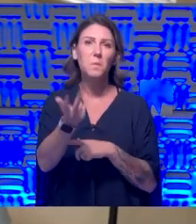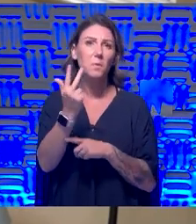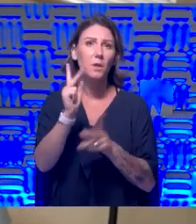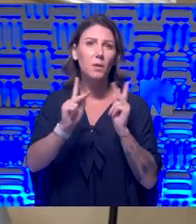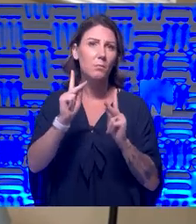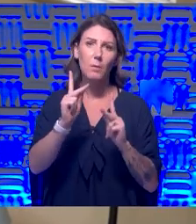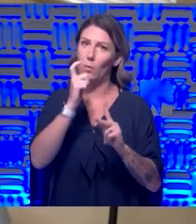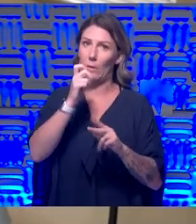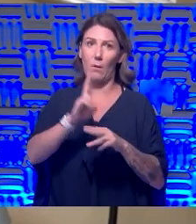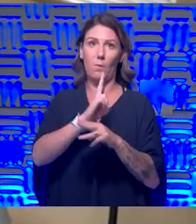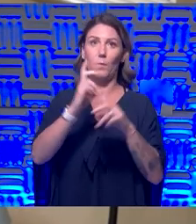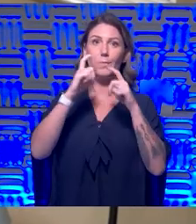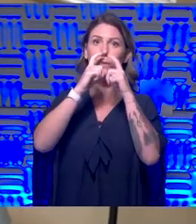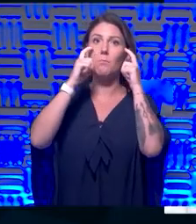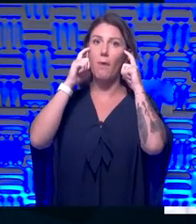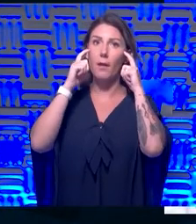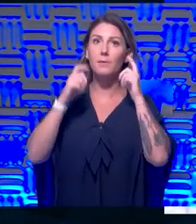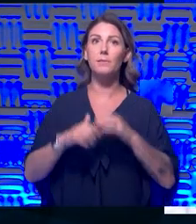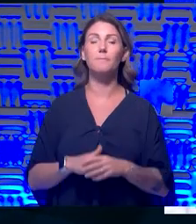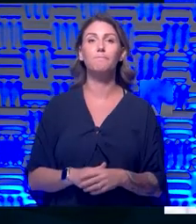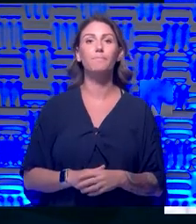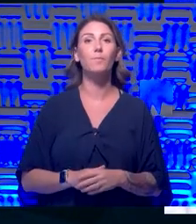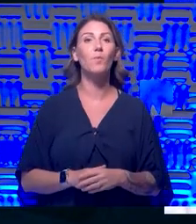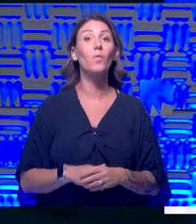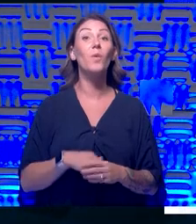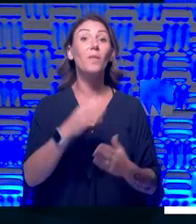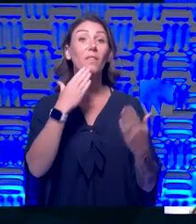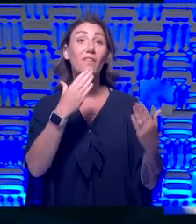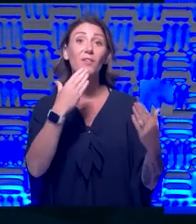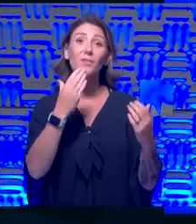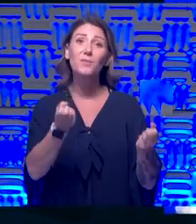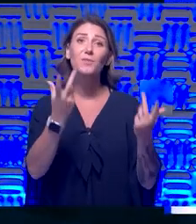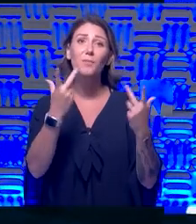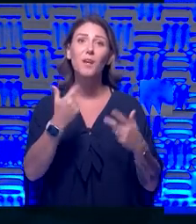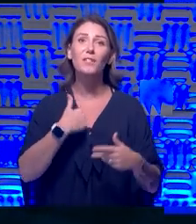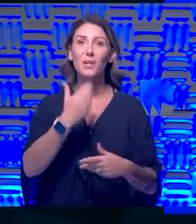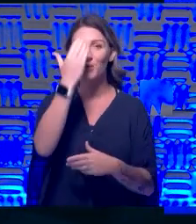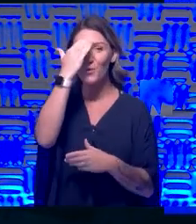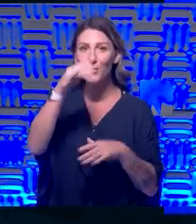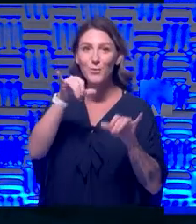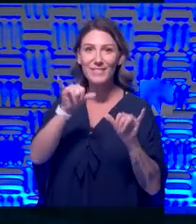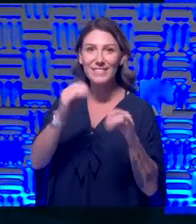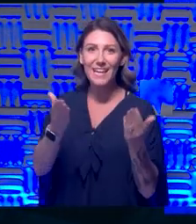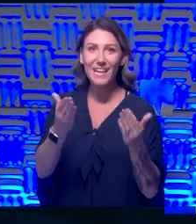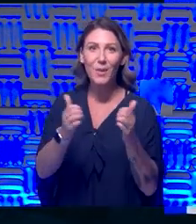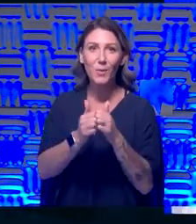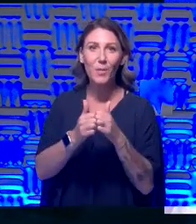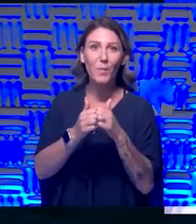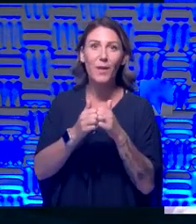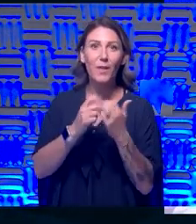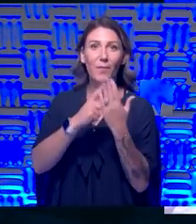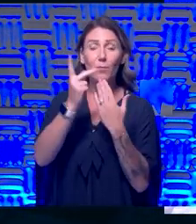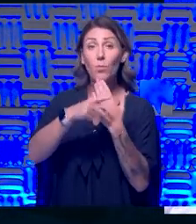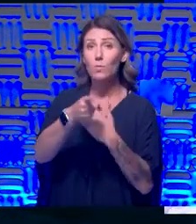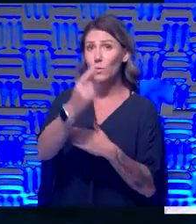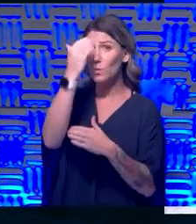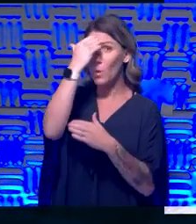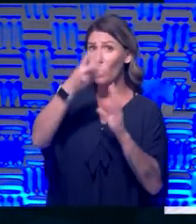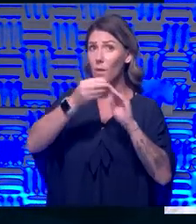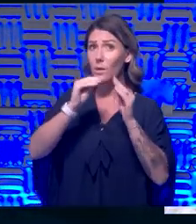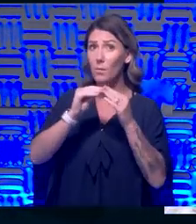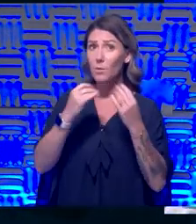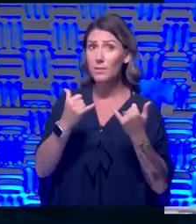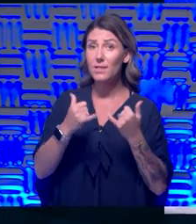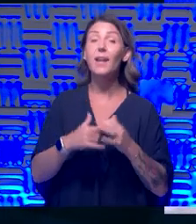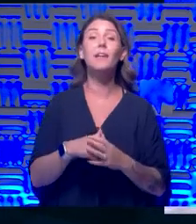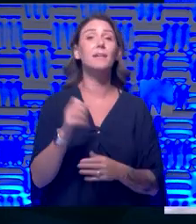that didn't have a mask on. Well, thank you very much. And you got, I know you're with us today, so stay safe. Do have any idea what the numbers look like today? I